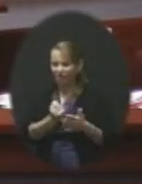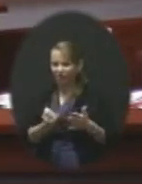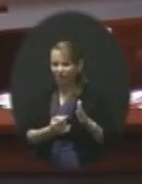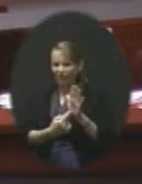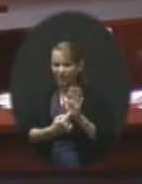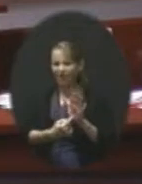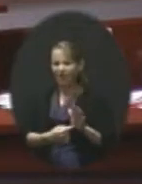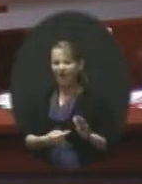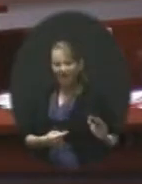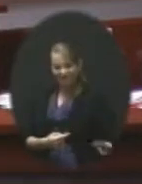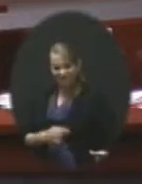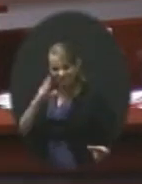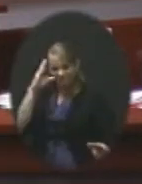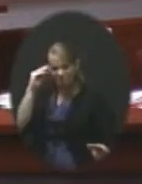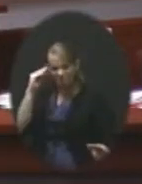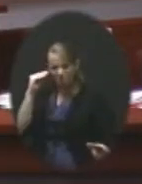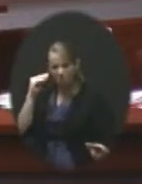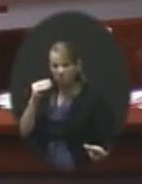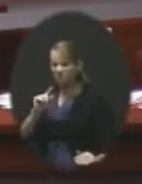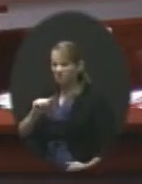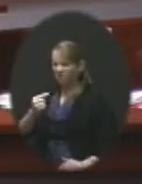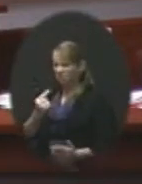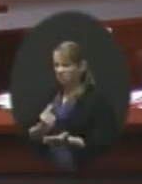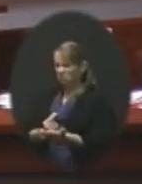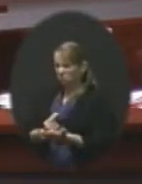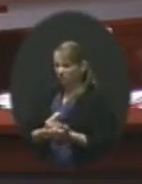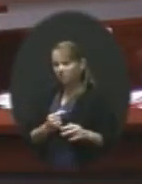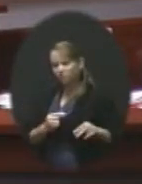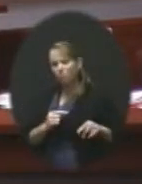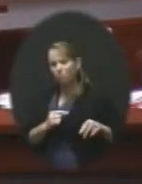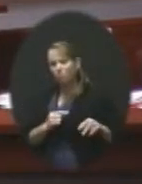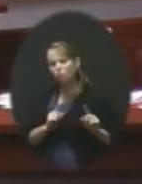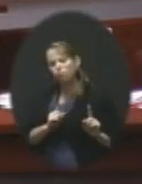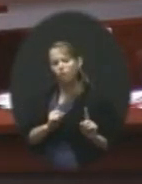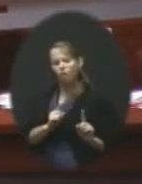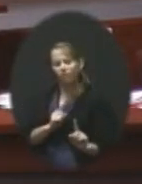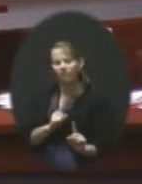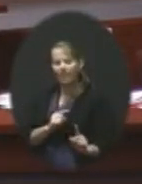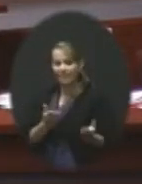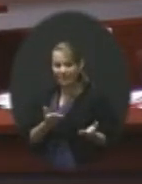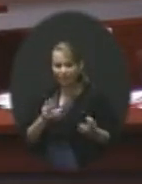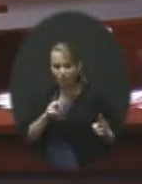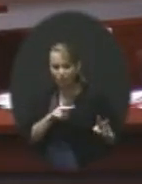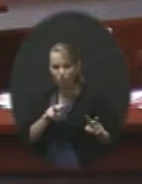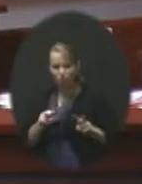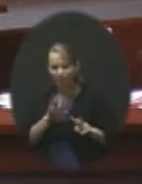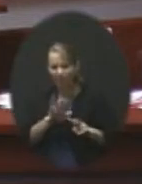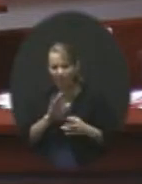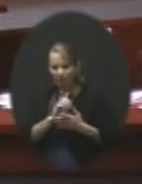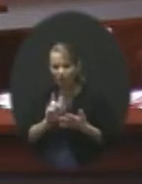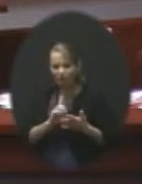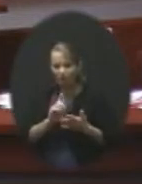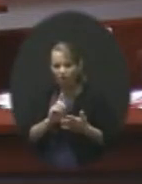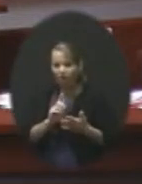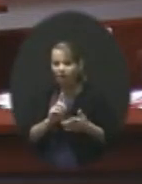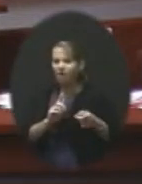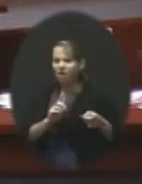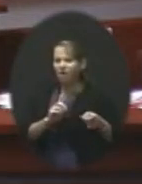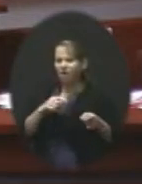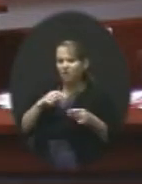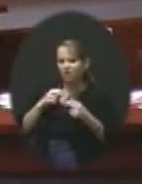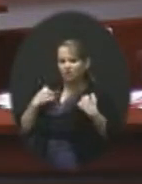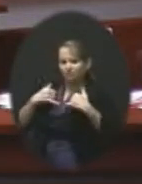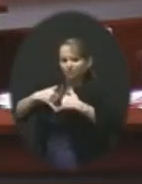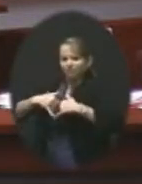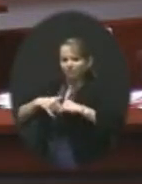slowly, had to be about a first grader. So he's here to look at his art. He had a suit on. And not only was his family